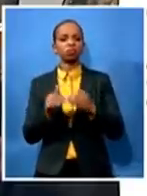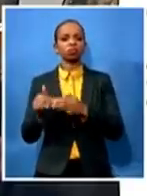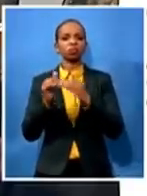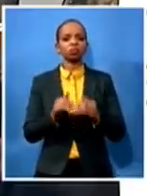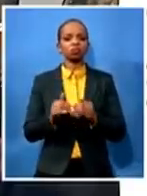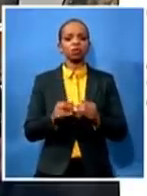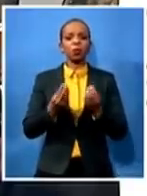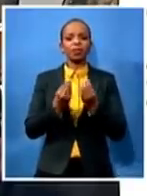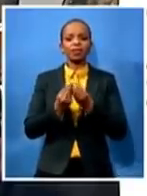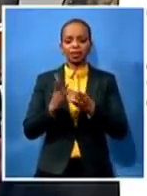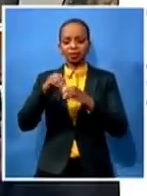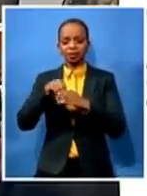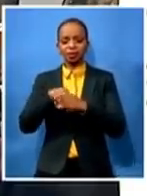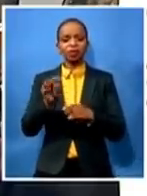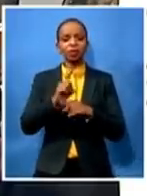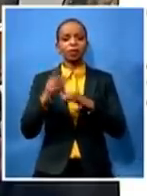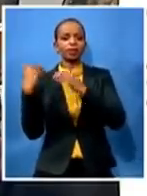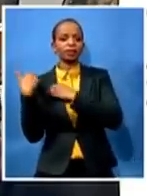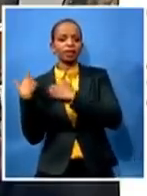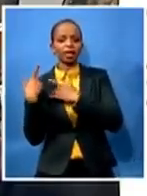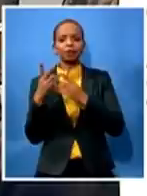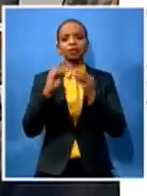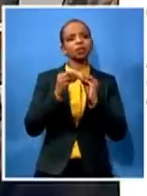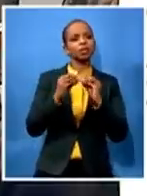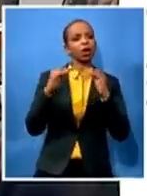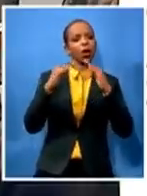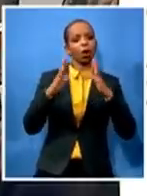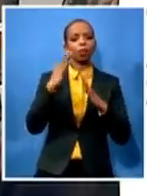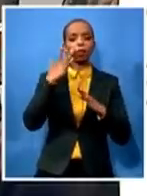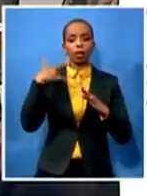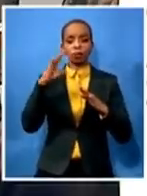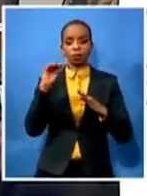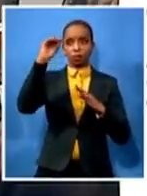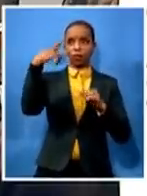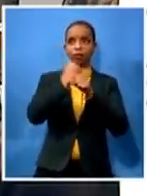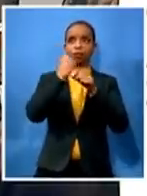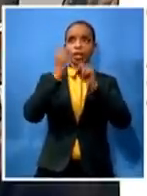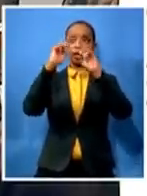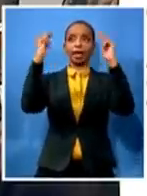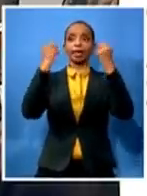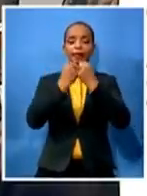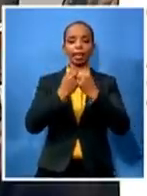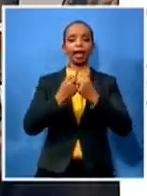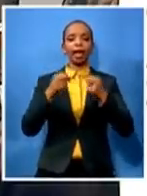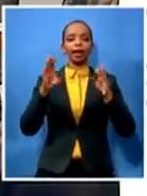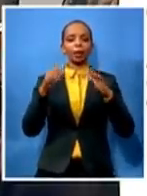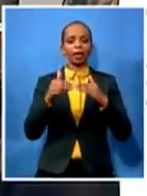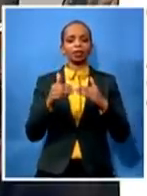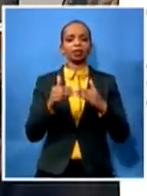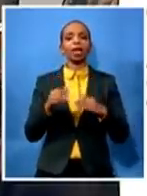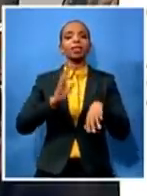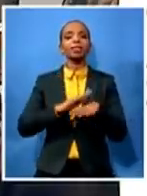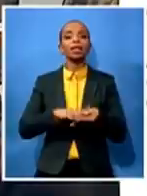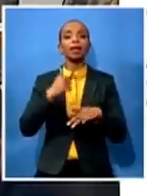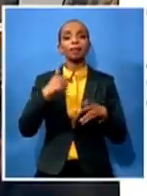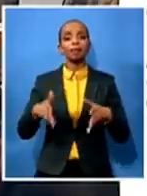when i moved to national cabinet throughout my term in houten security matters were a responsibility of the state even